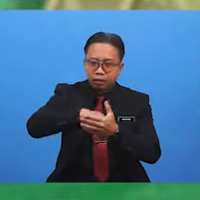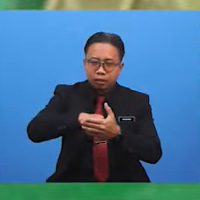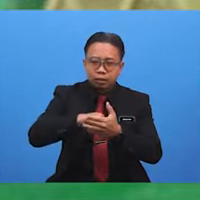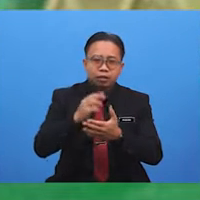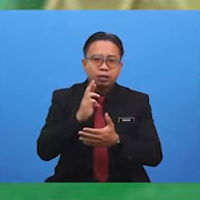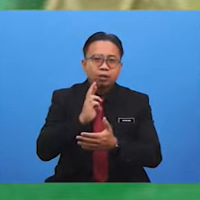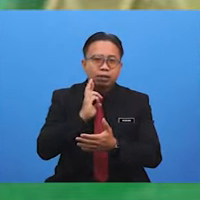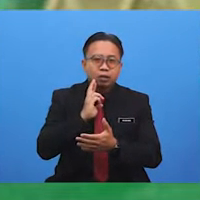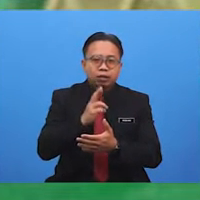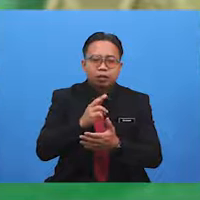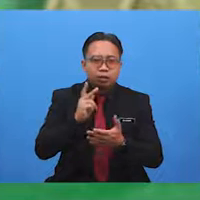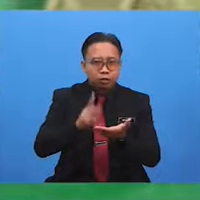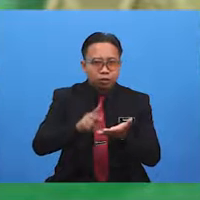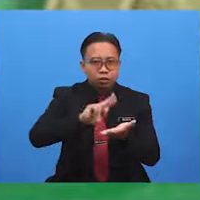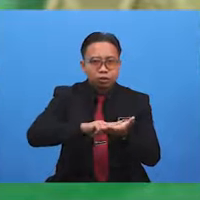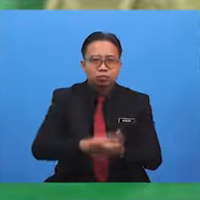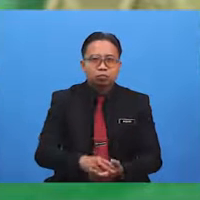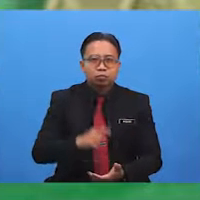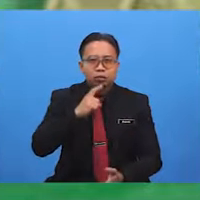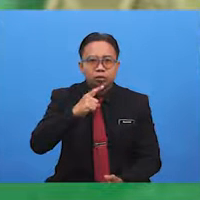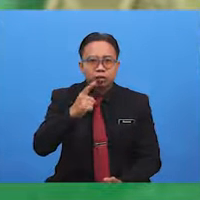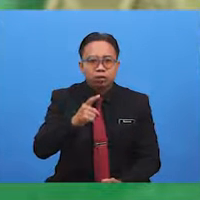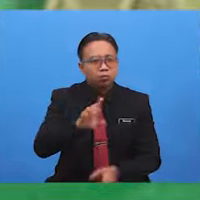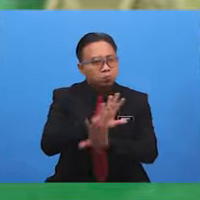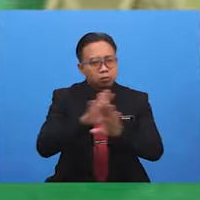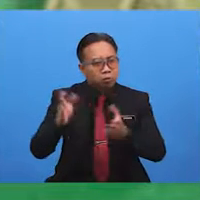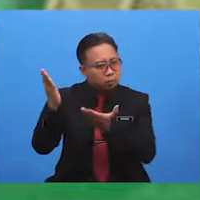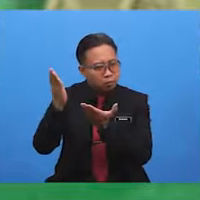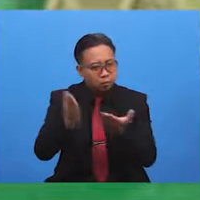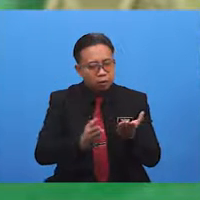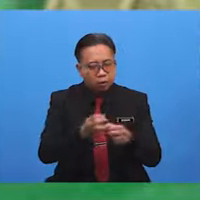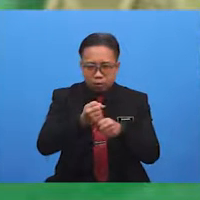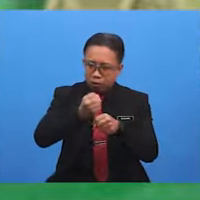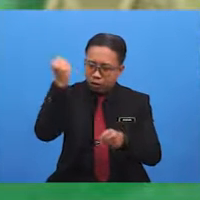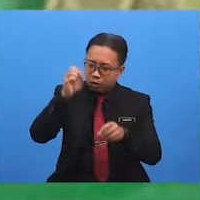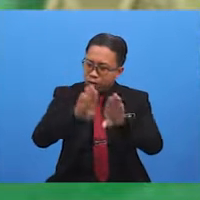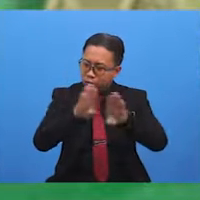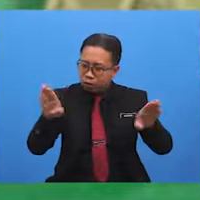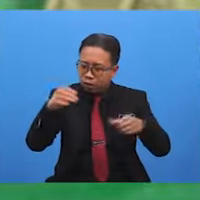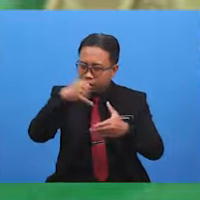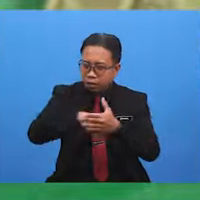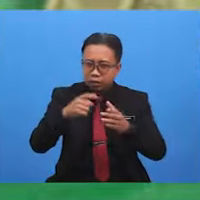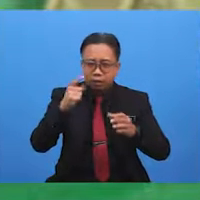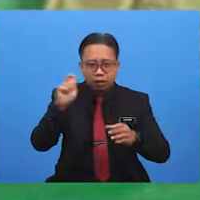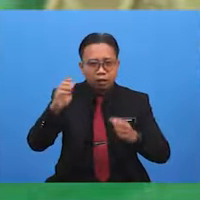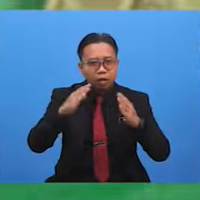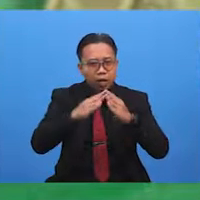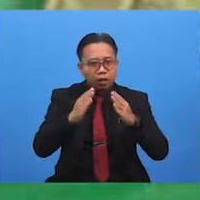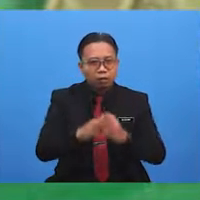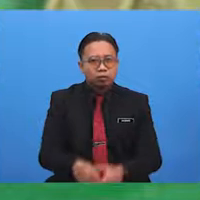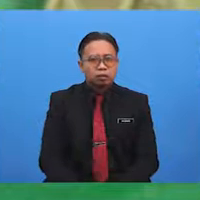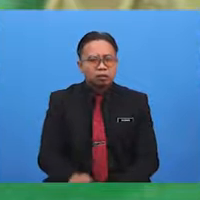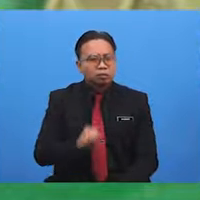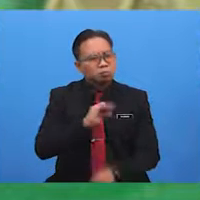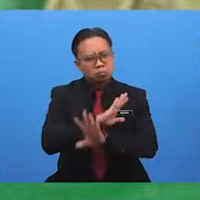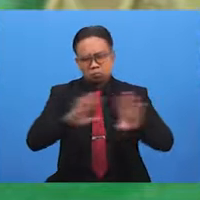She said that we are not supposed to carry an open umbrella in the house. I don't